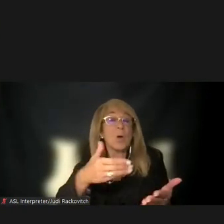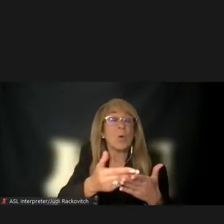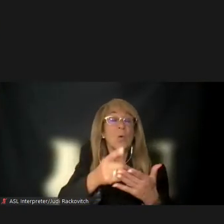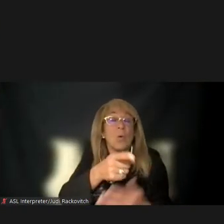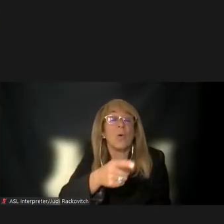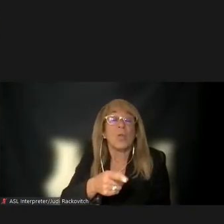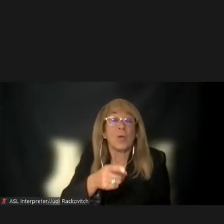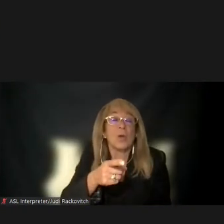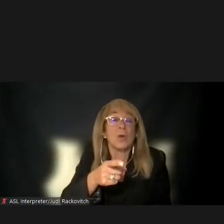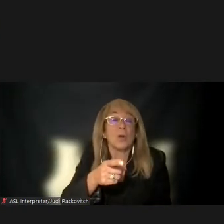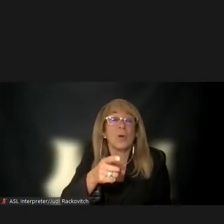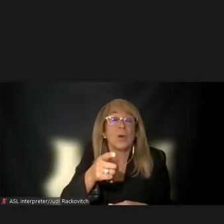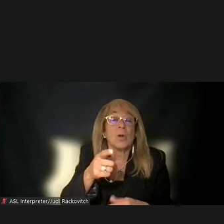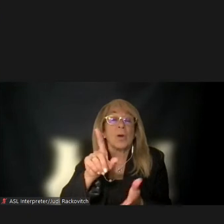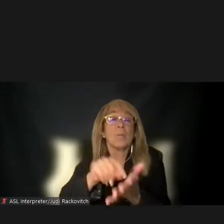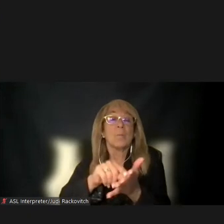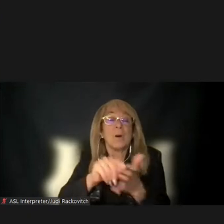to date.